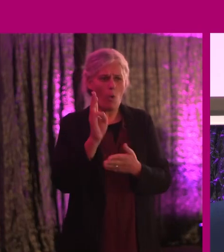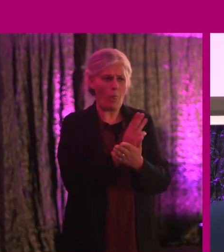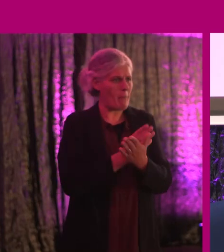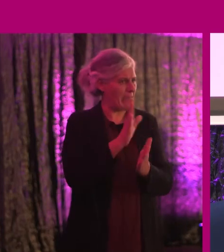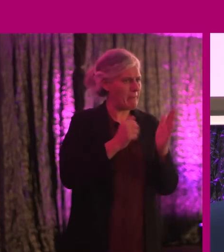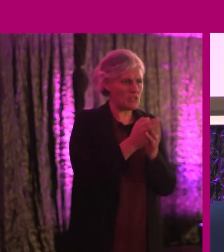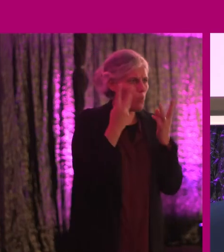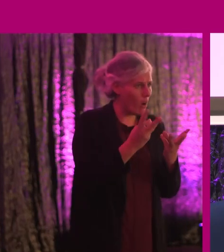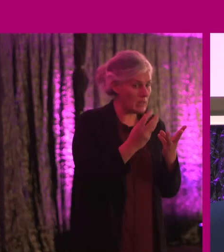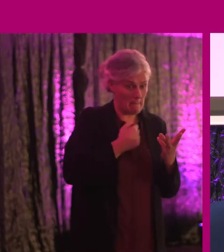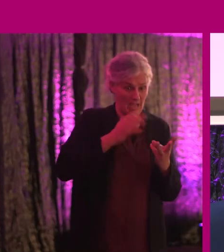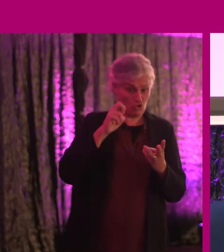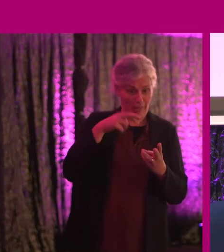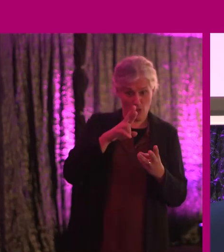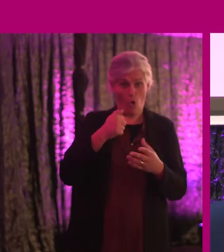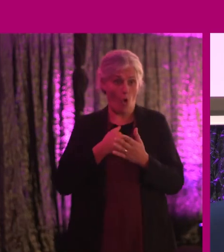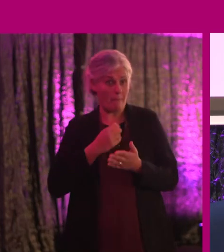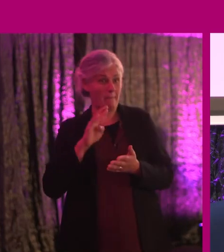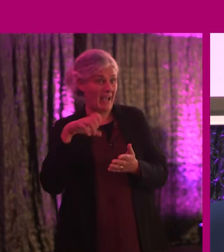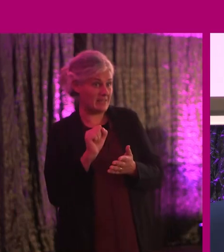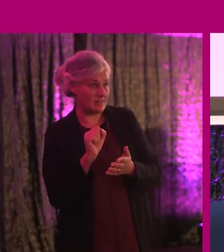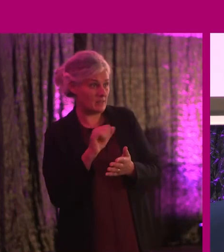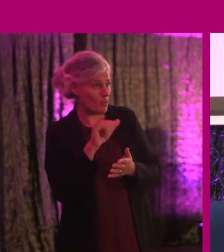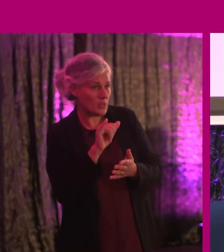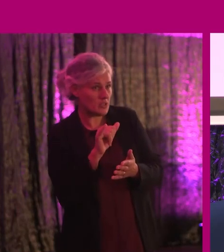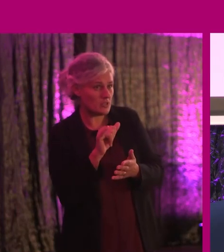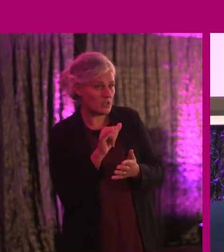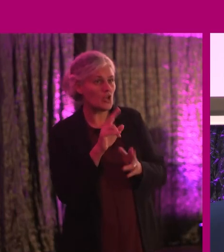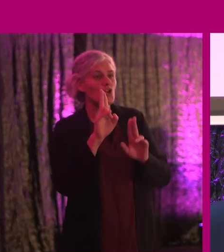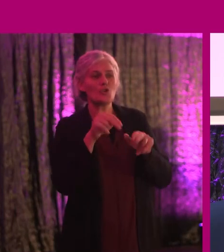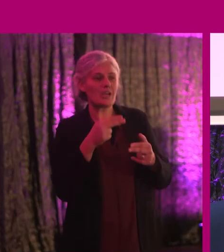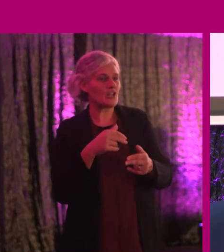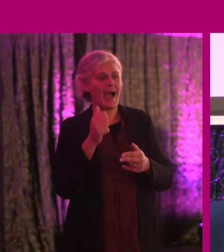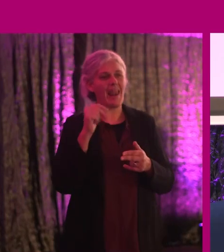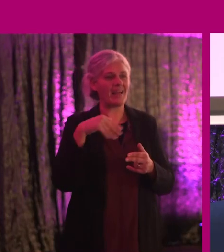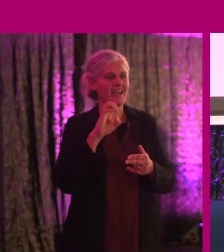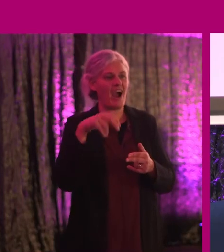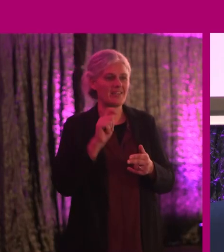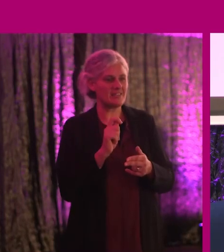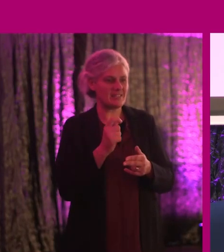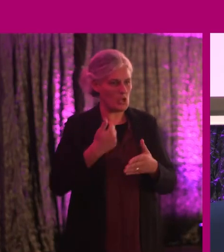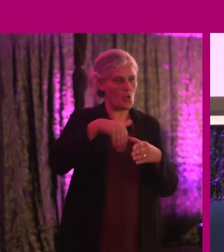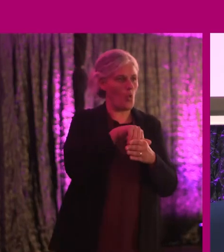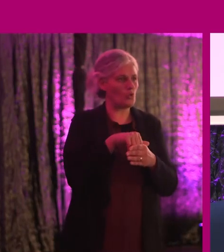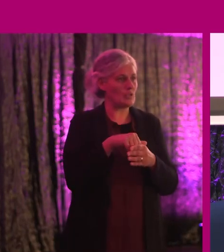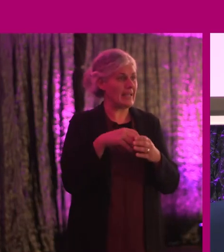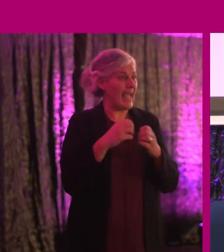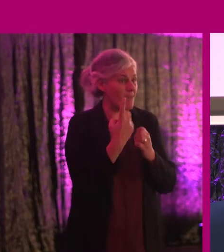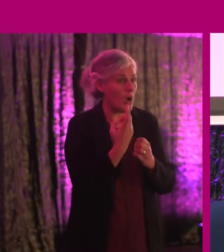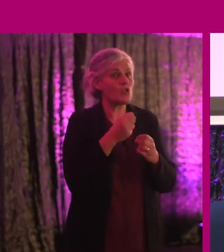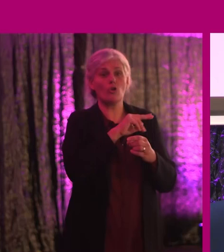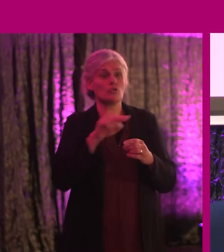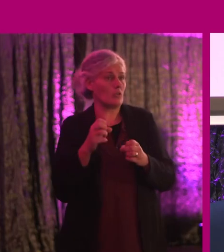want? My gender or my blindness? I mean, really? You can't have a la carte inclusion. Inclusion is either all for everyone or not at all.